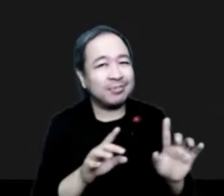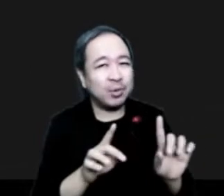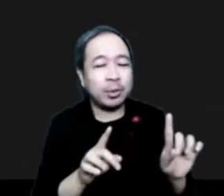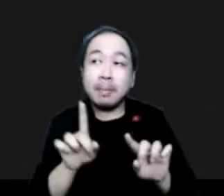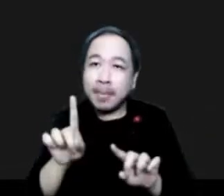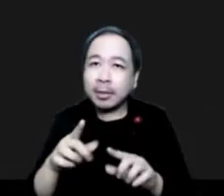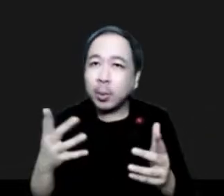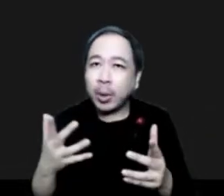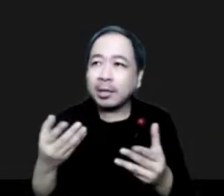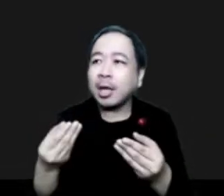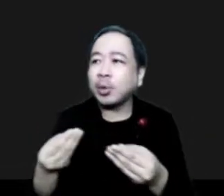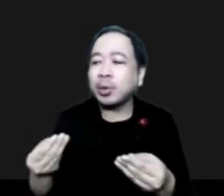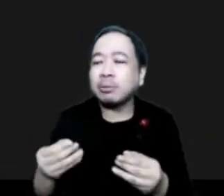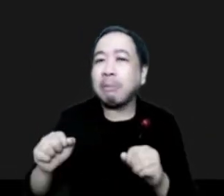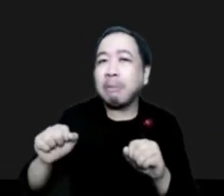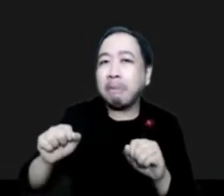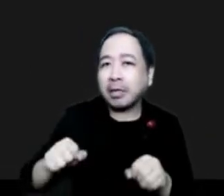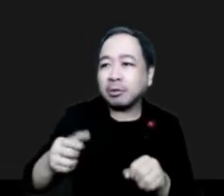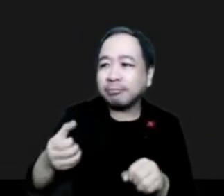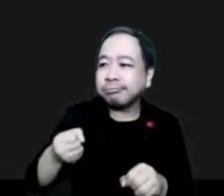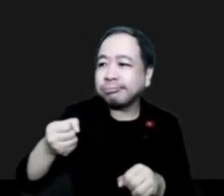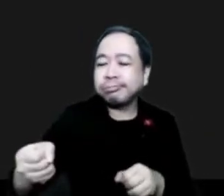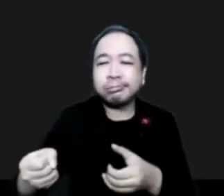that exceed local capacity.